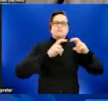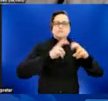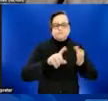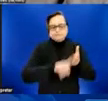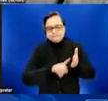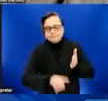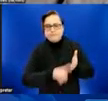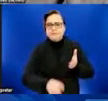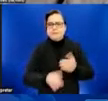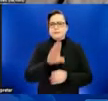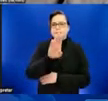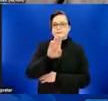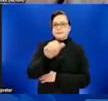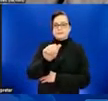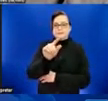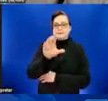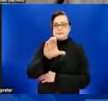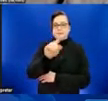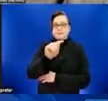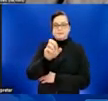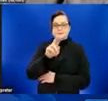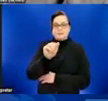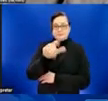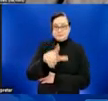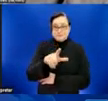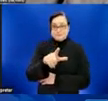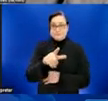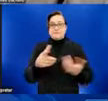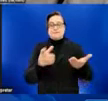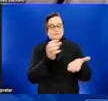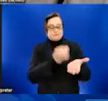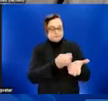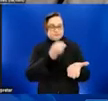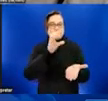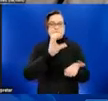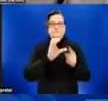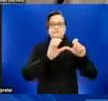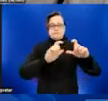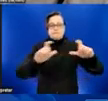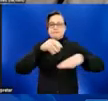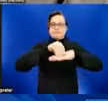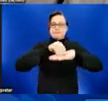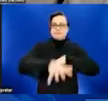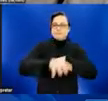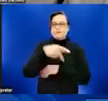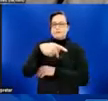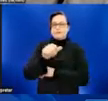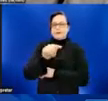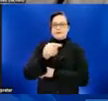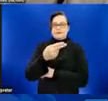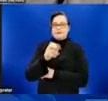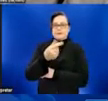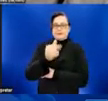as part of CDC's Division of High Consequence Pathogens and Pathology. She is a medical officer